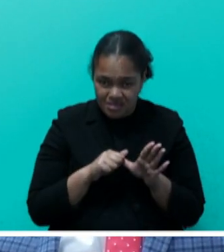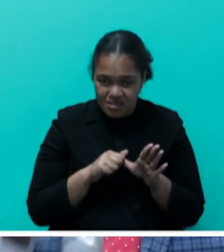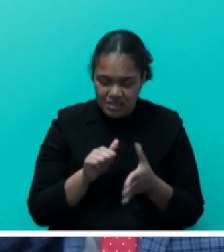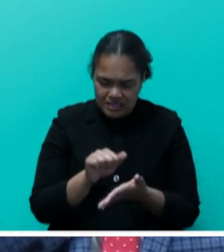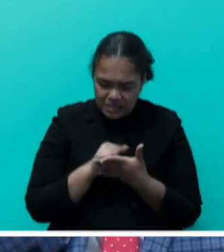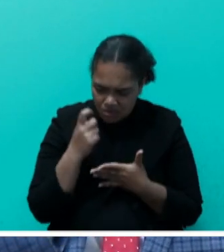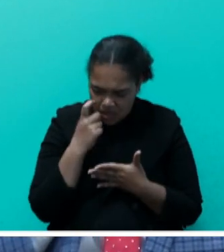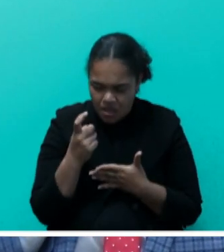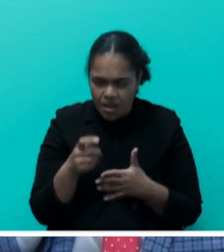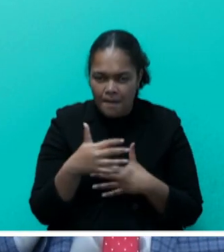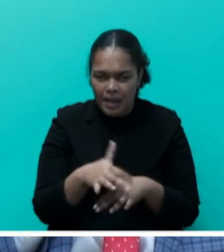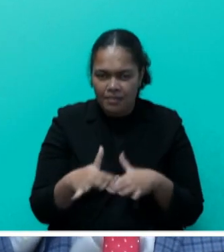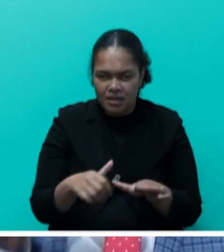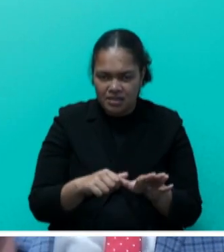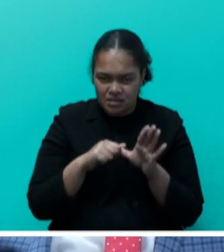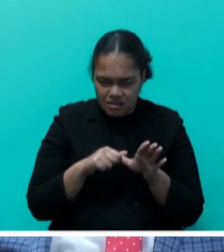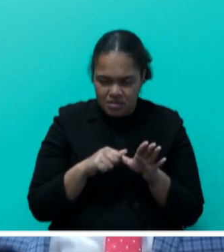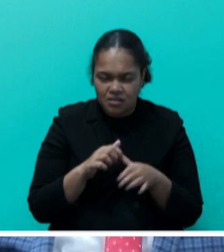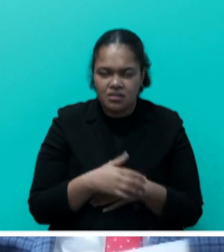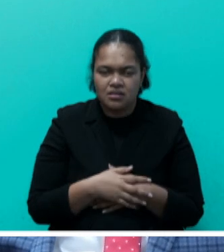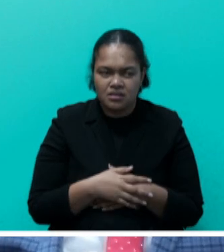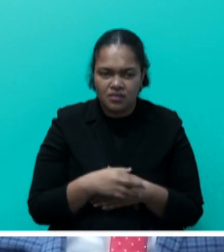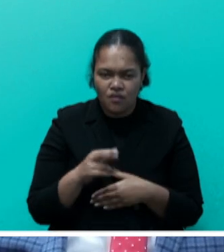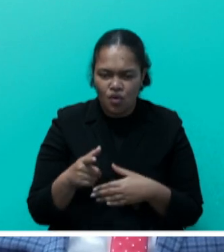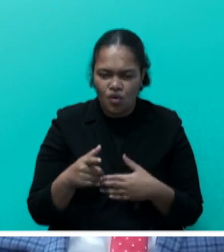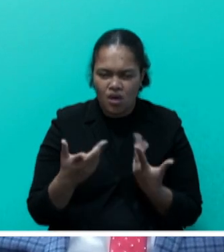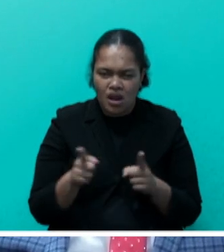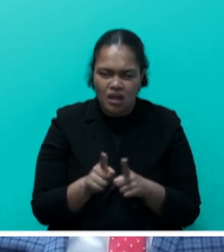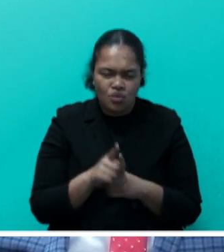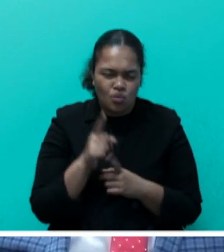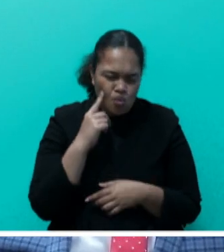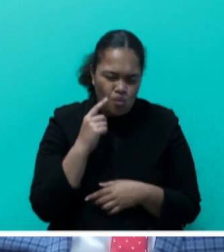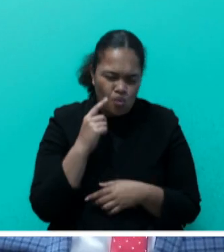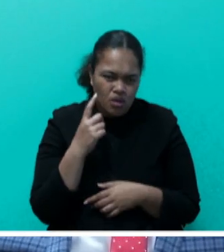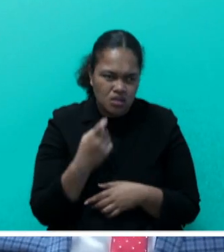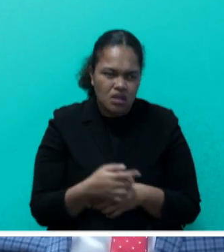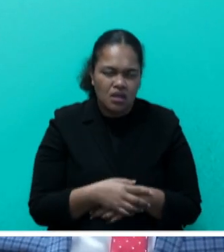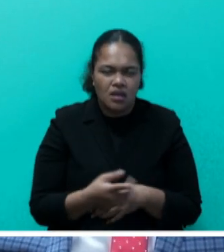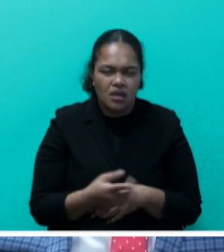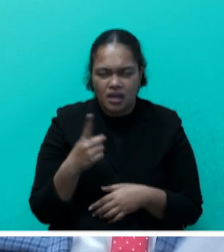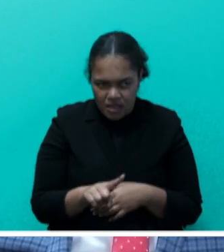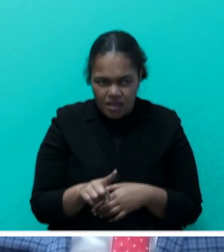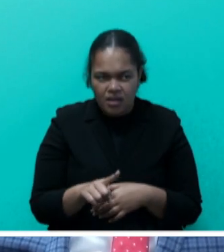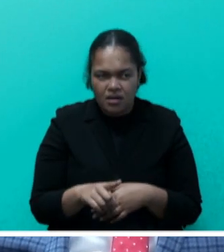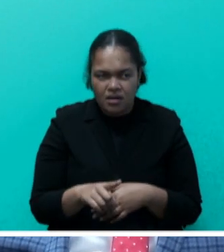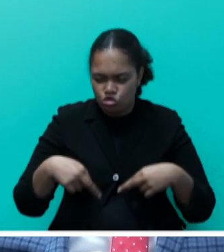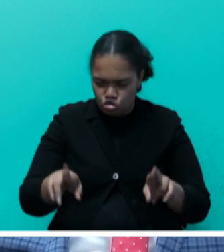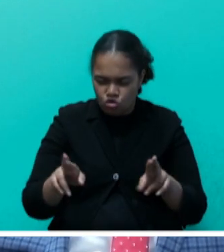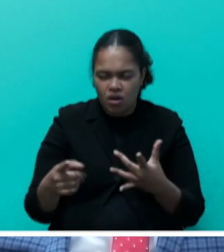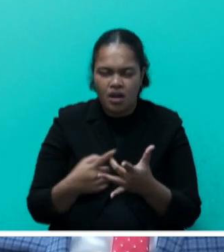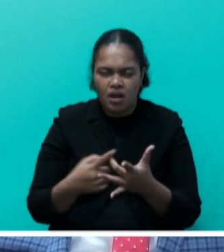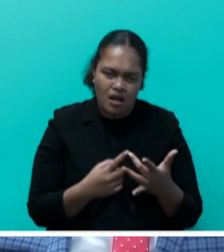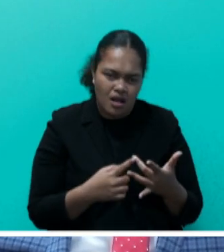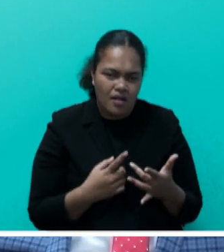terms of our public assets, supplying basic necessities such as water, and even roads and other infrastructure.